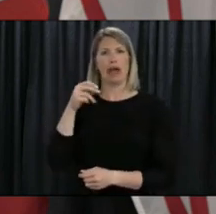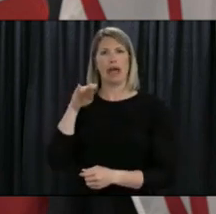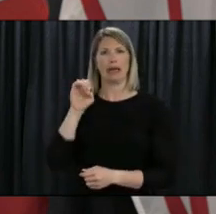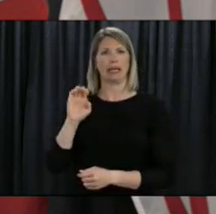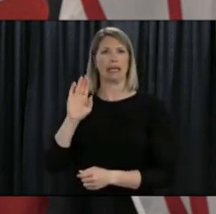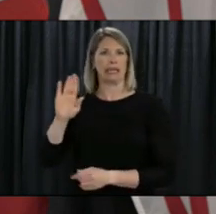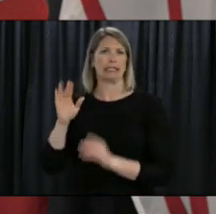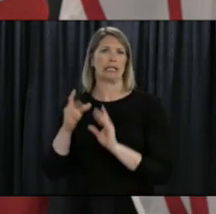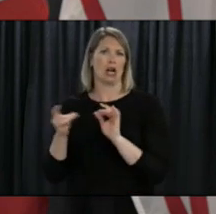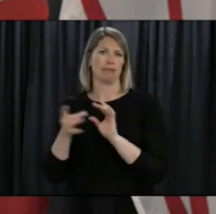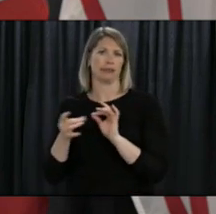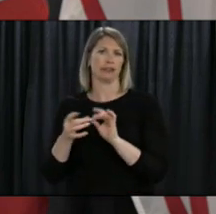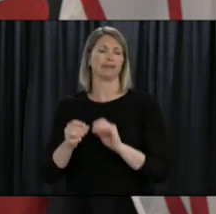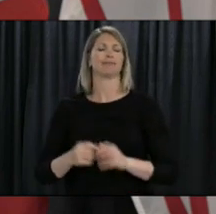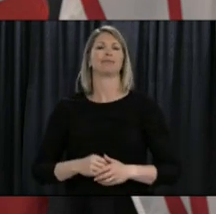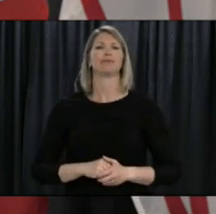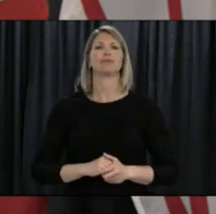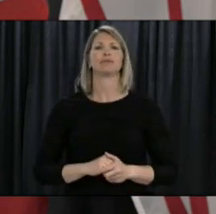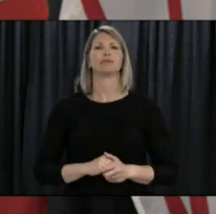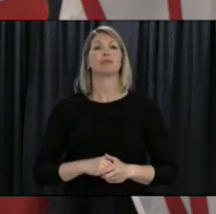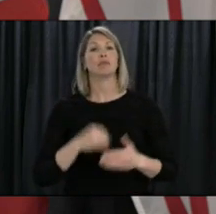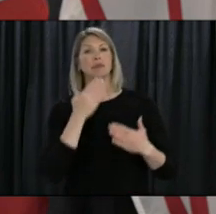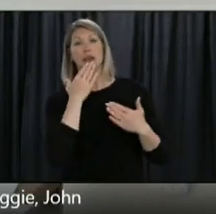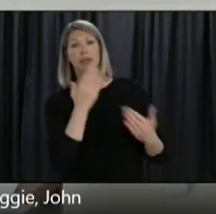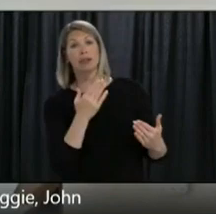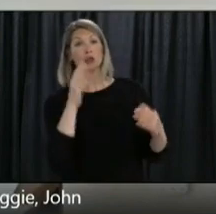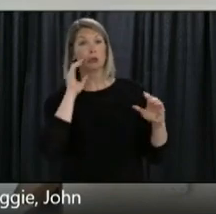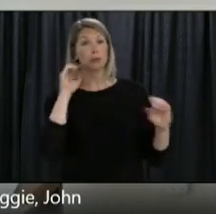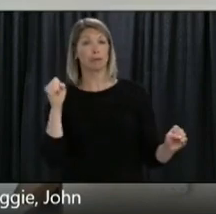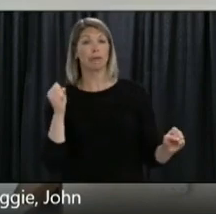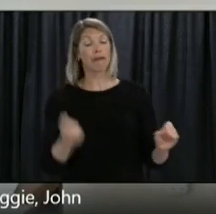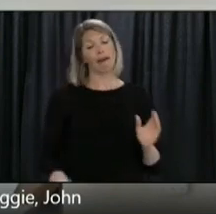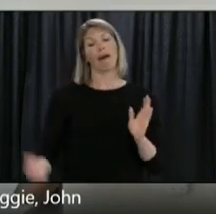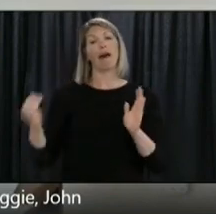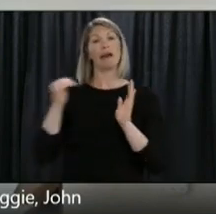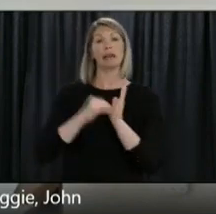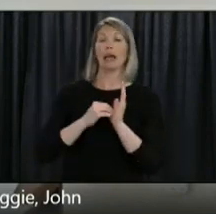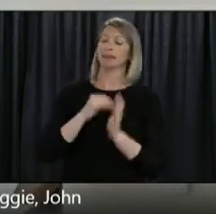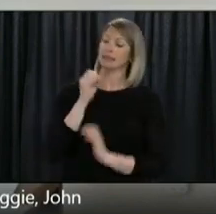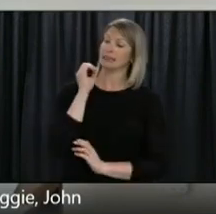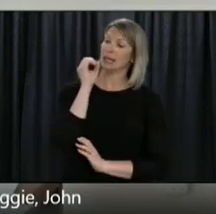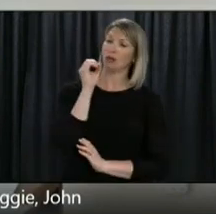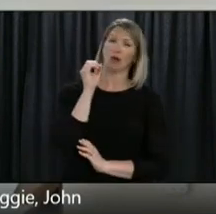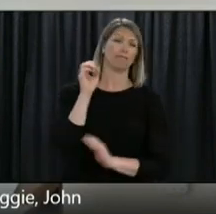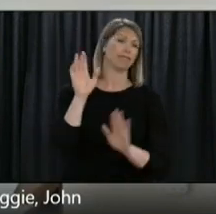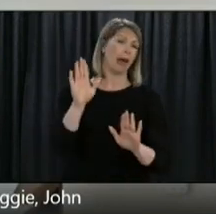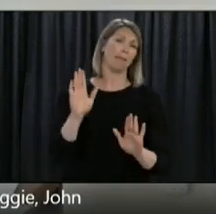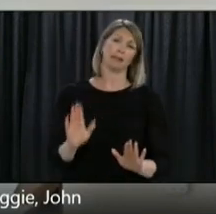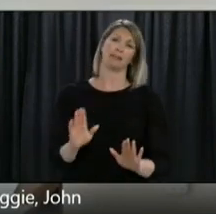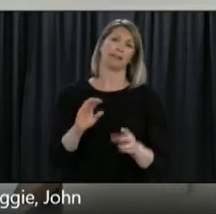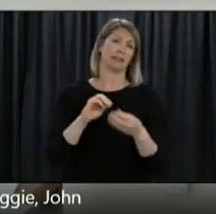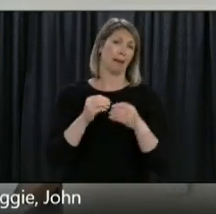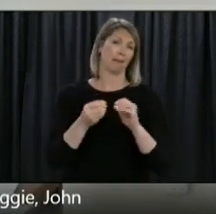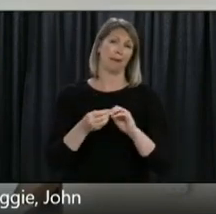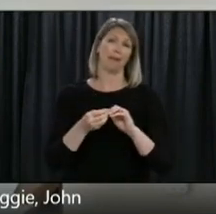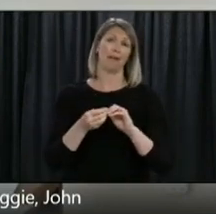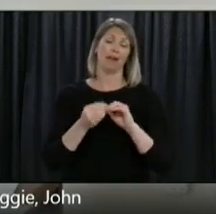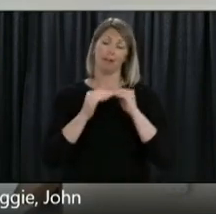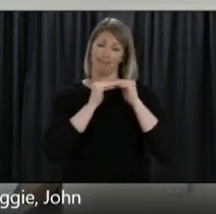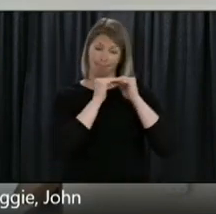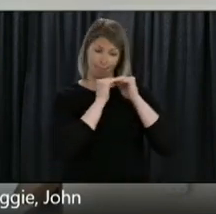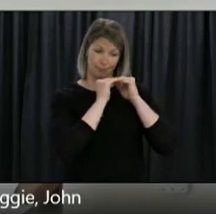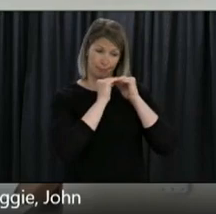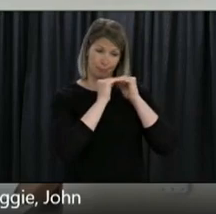Thank you very much, Premier. again, zero is, as we've just said, a great number and it's a straight line